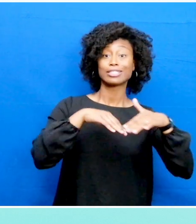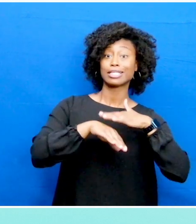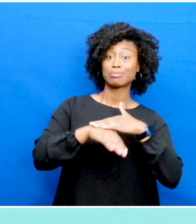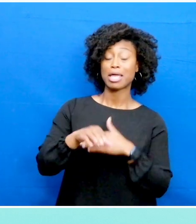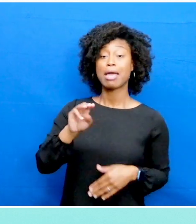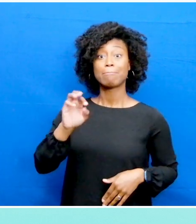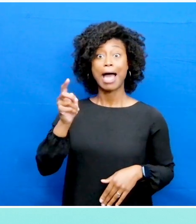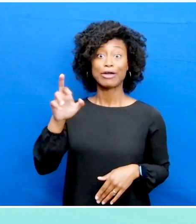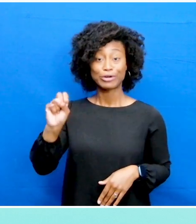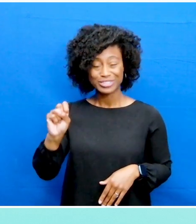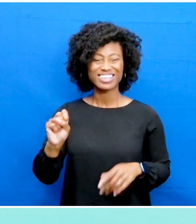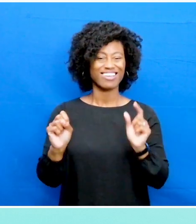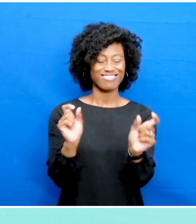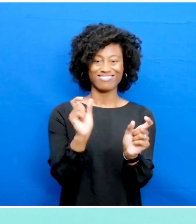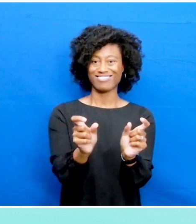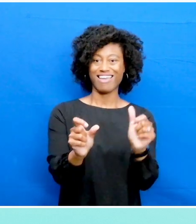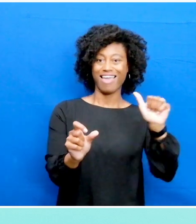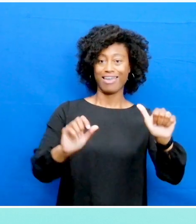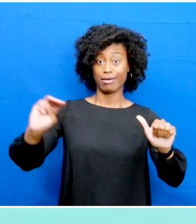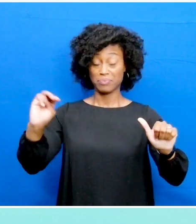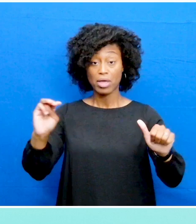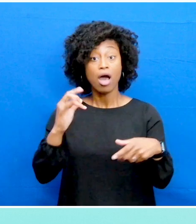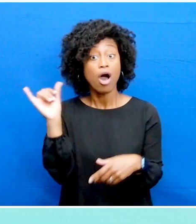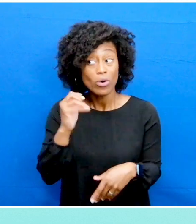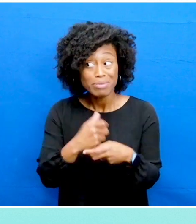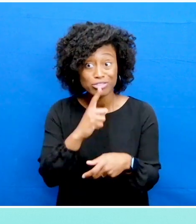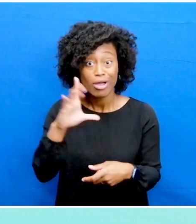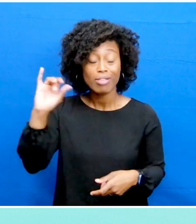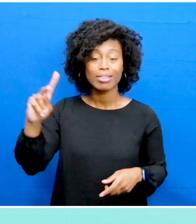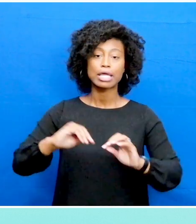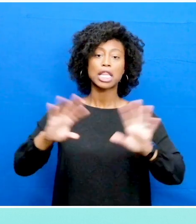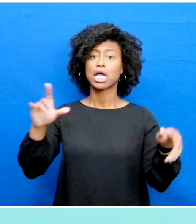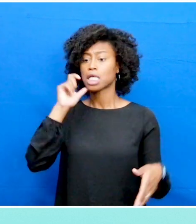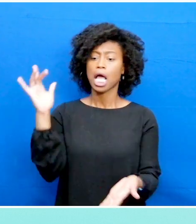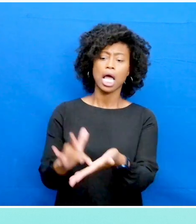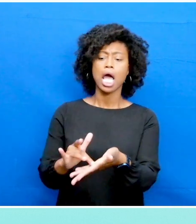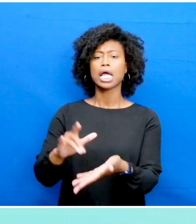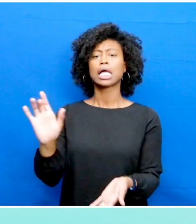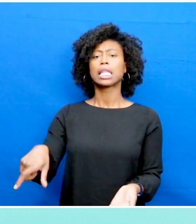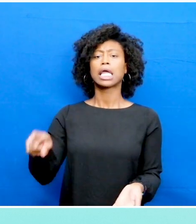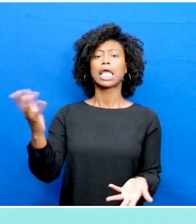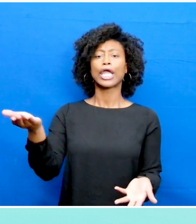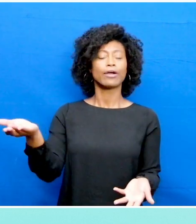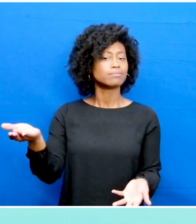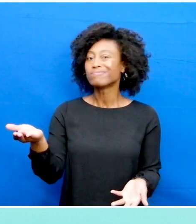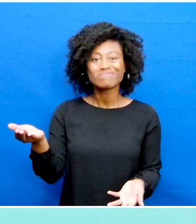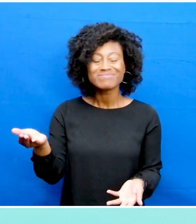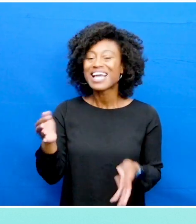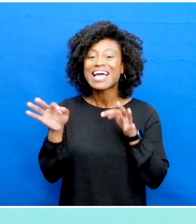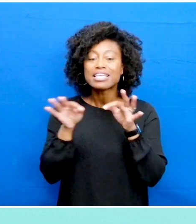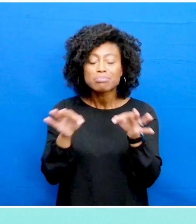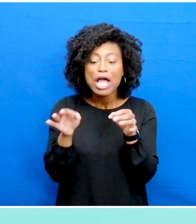accessibility matters. And always ensure your links are descriptive. Don't just say, click here. Instead,